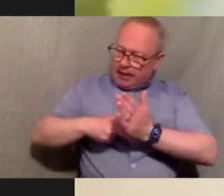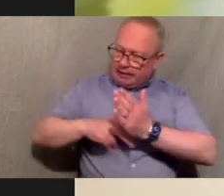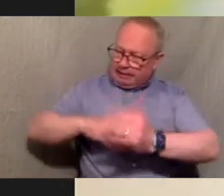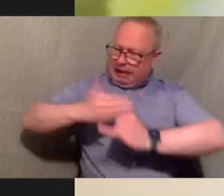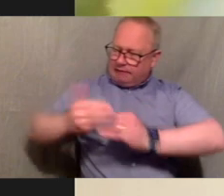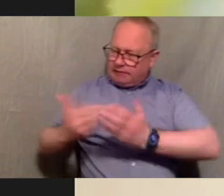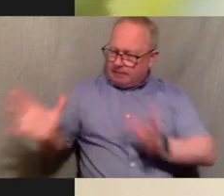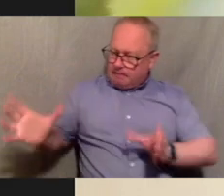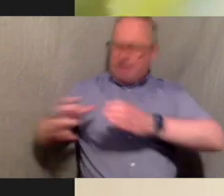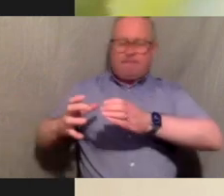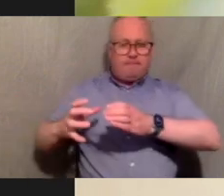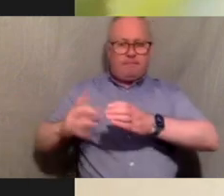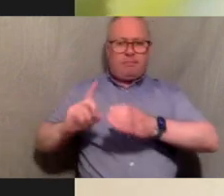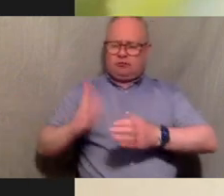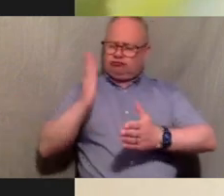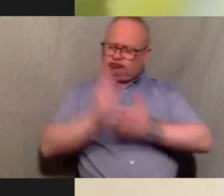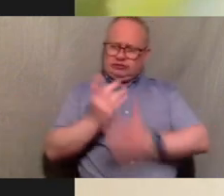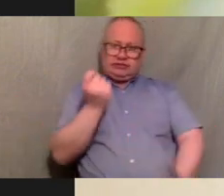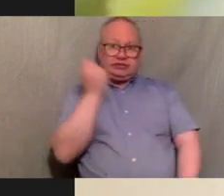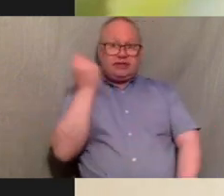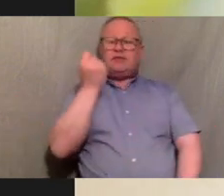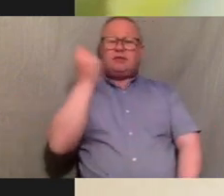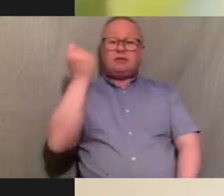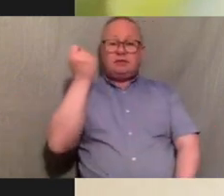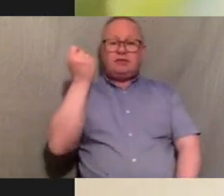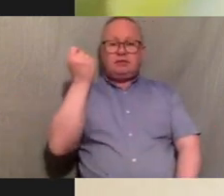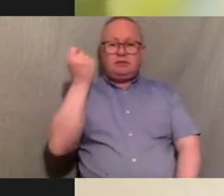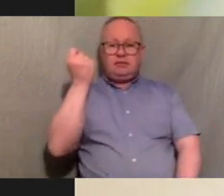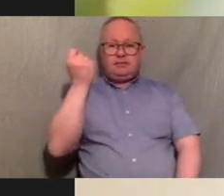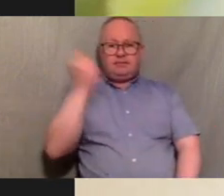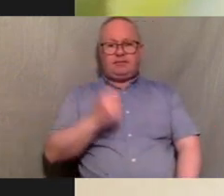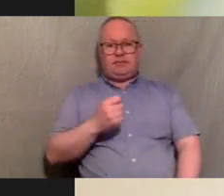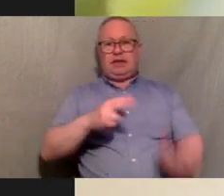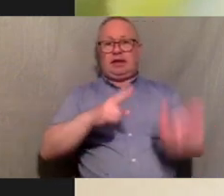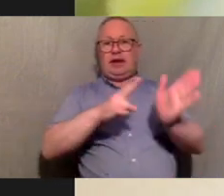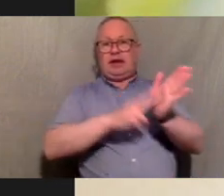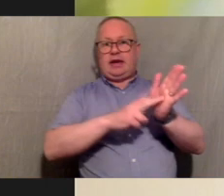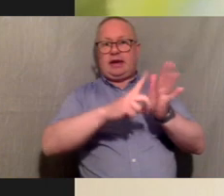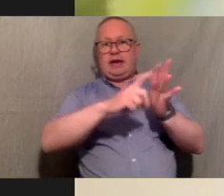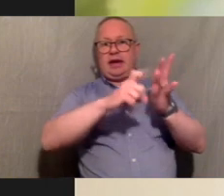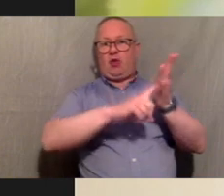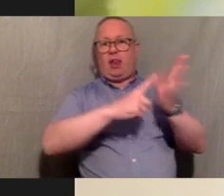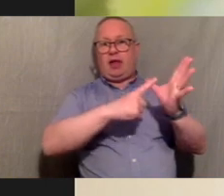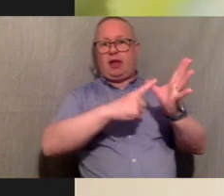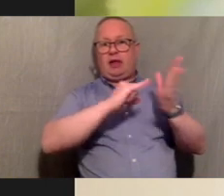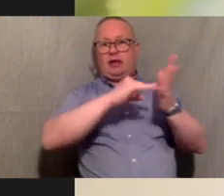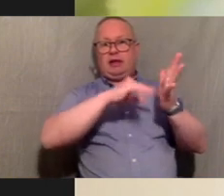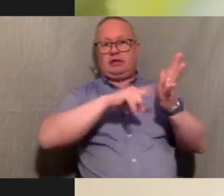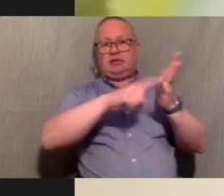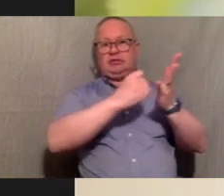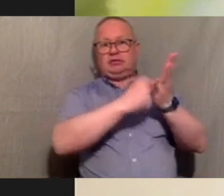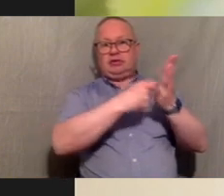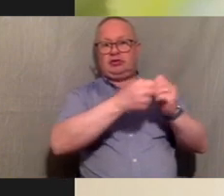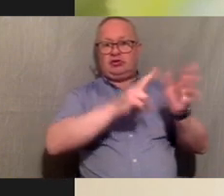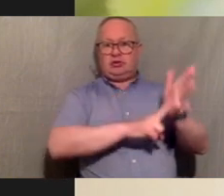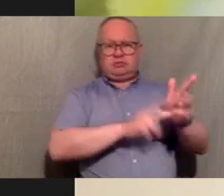really really successful and there was a lot of doubts from nicola sturgeon herself and even from the public in general that we wouldn't be able to